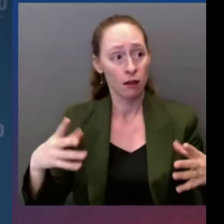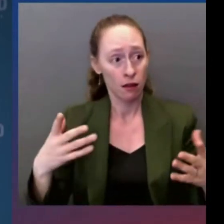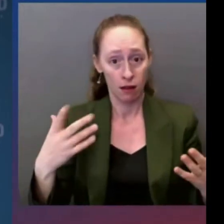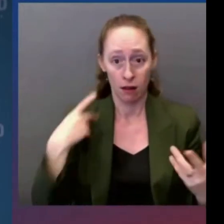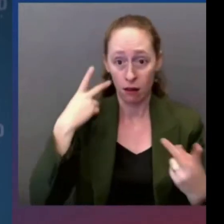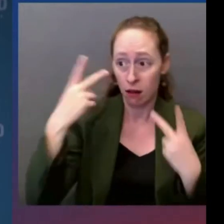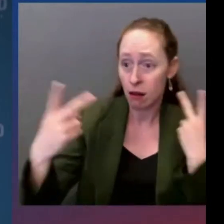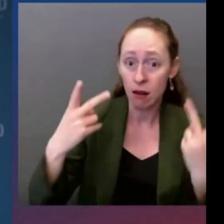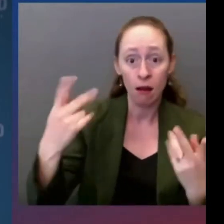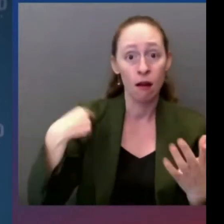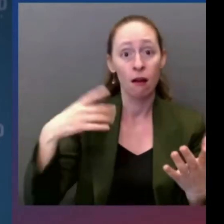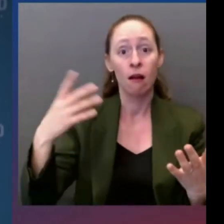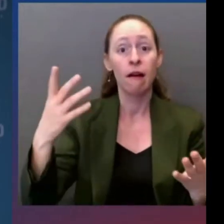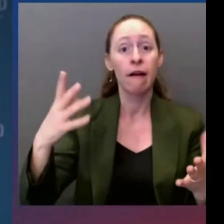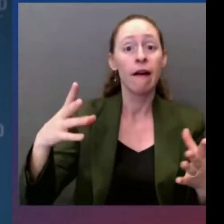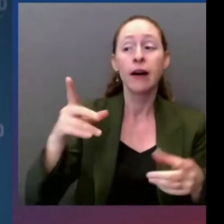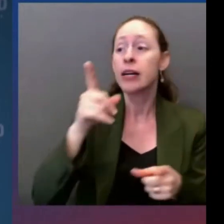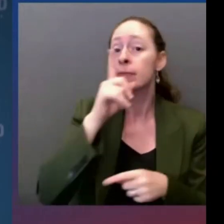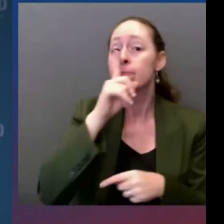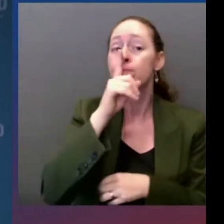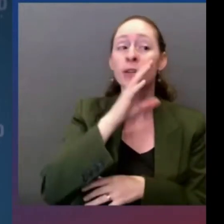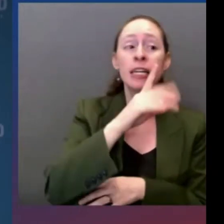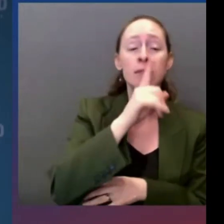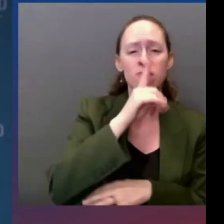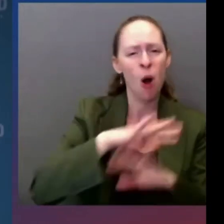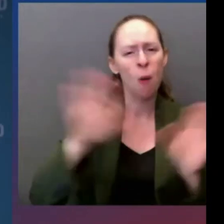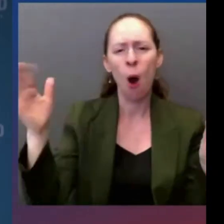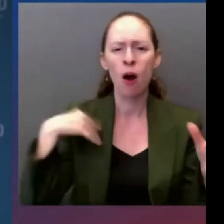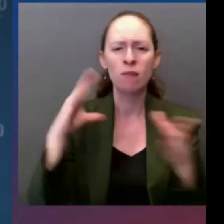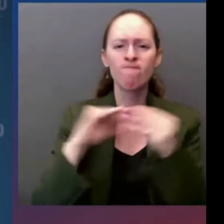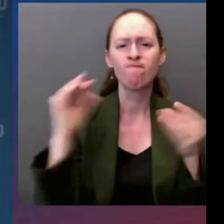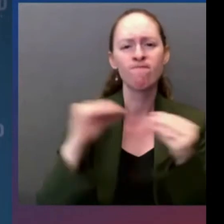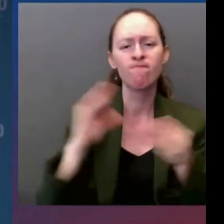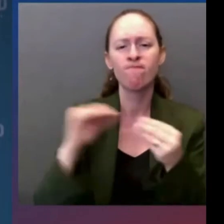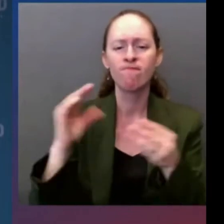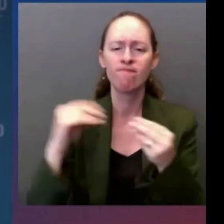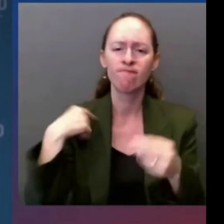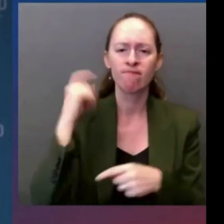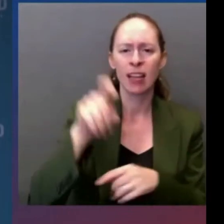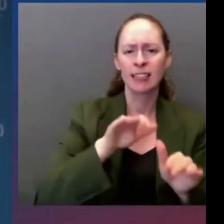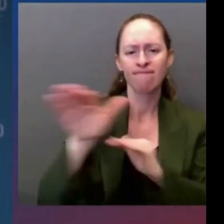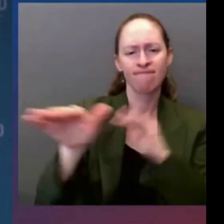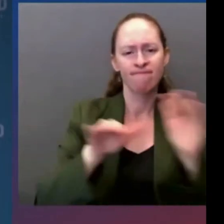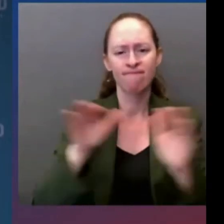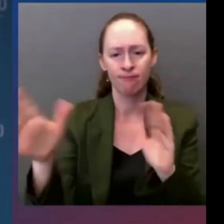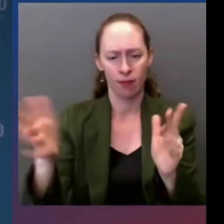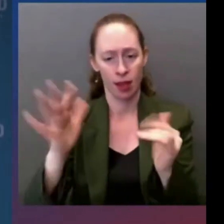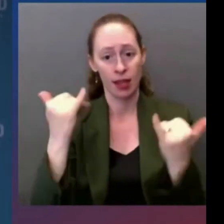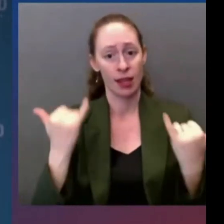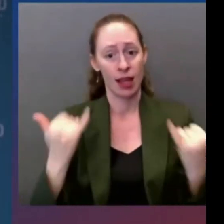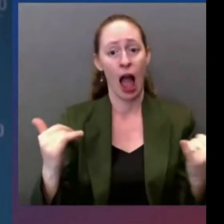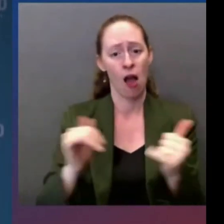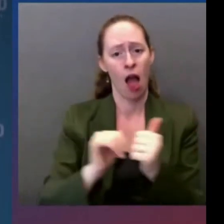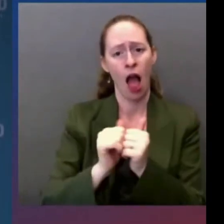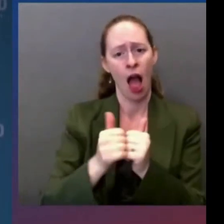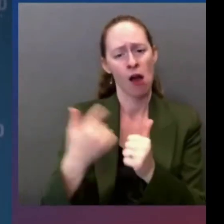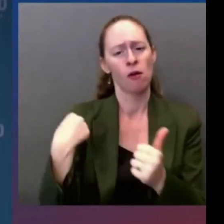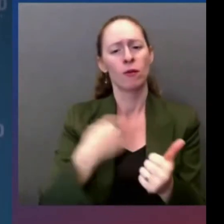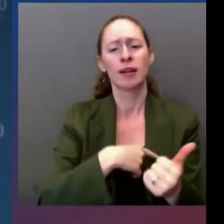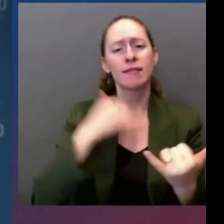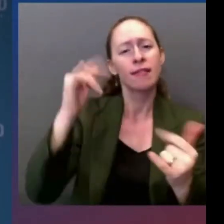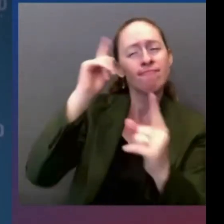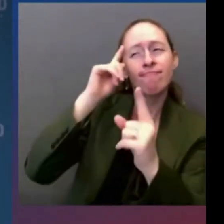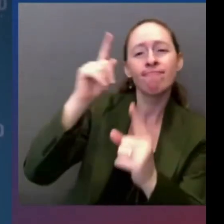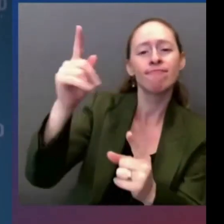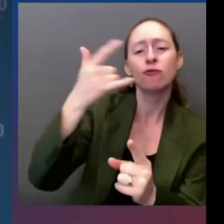creating a more perfect union. That's why I am so honored to be working alongside each and every one of you toward a